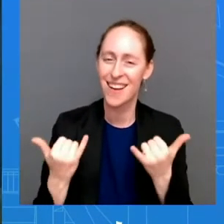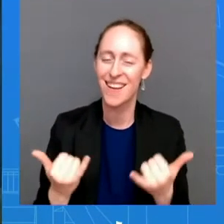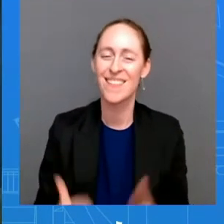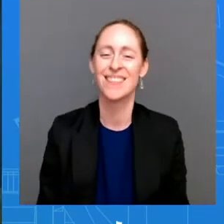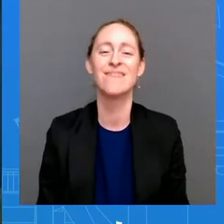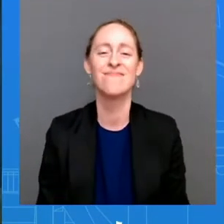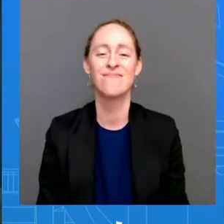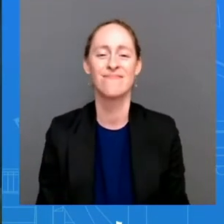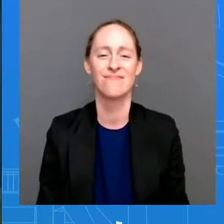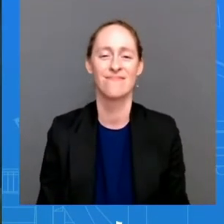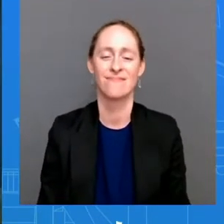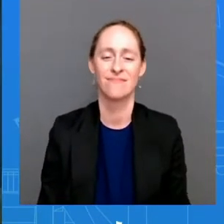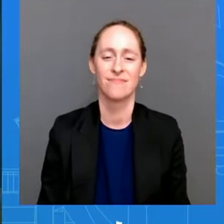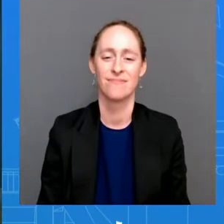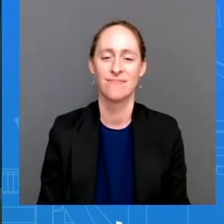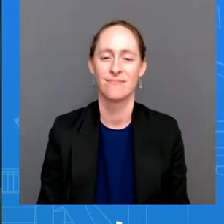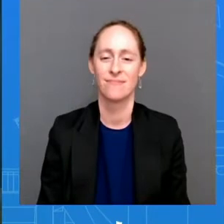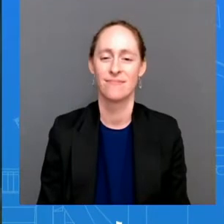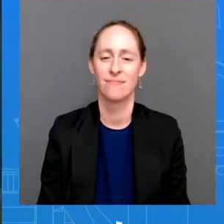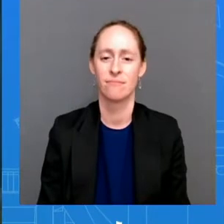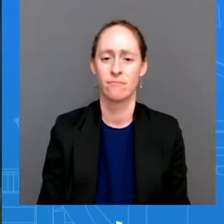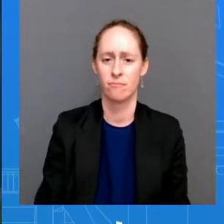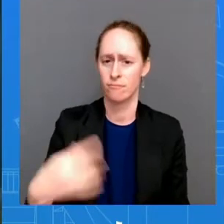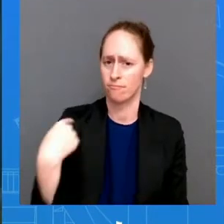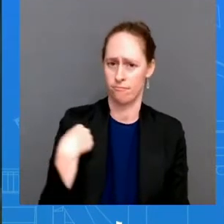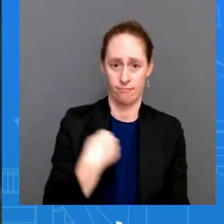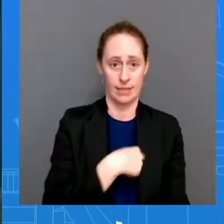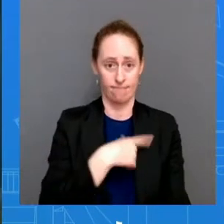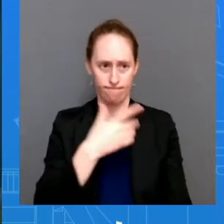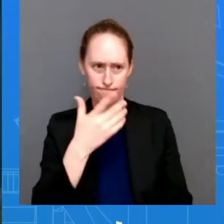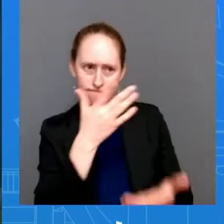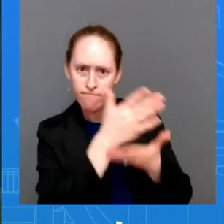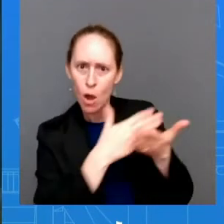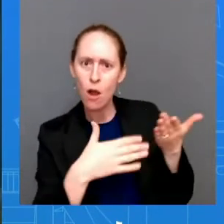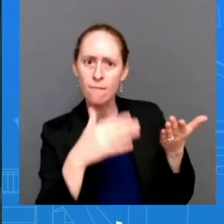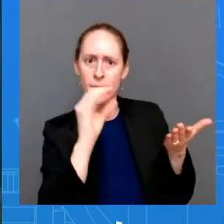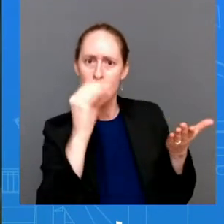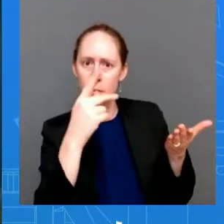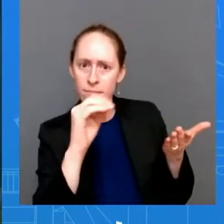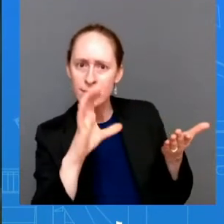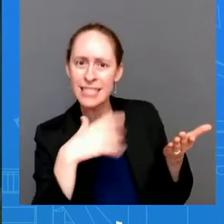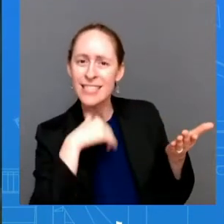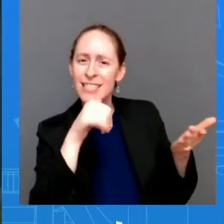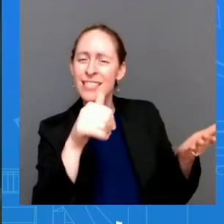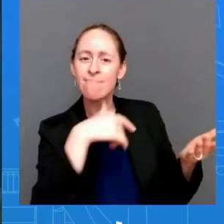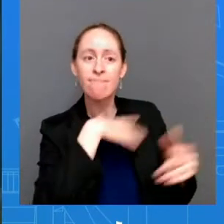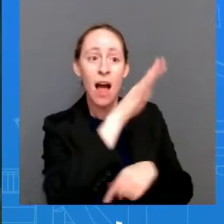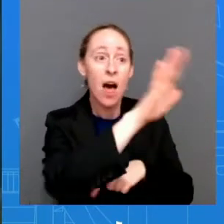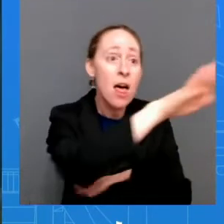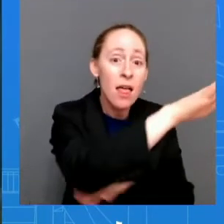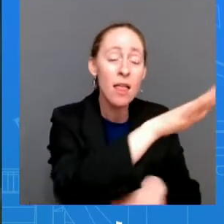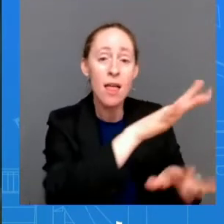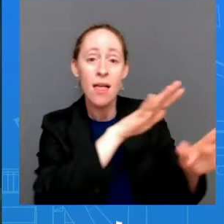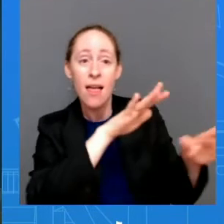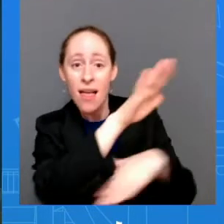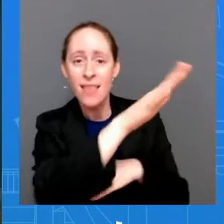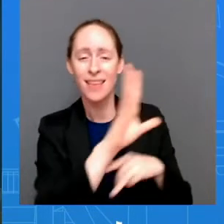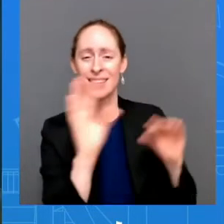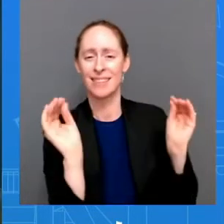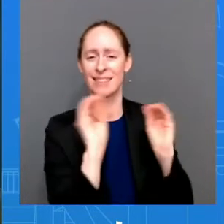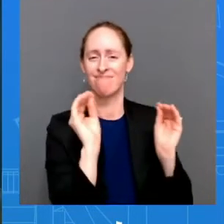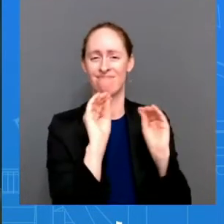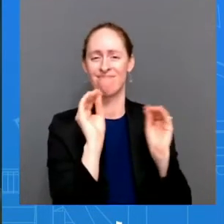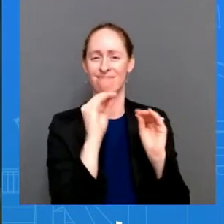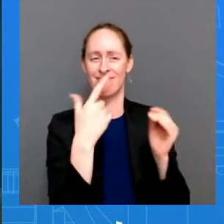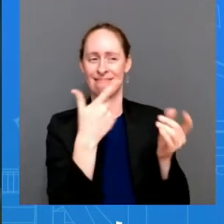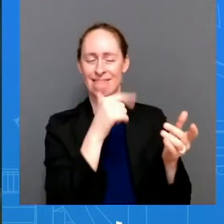opec plus we have said that we we do not we not do not belong to uh to opec plus uh but they made an announcement the first week of